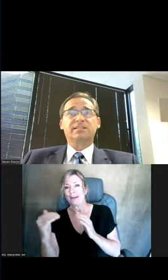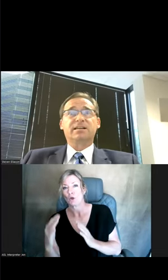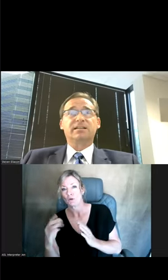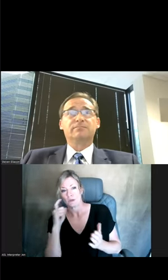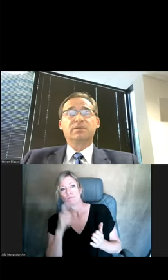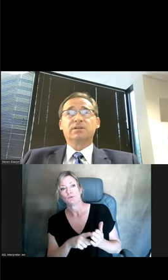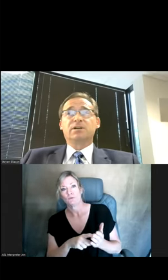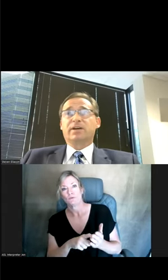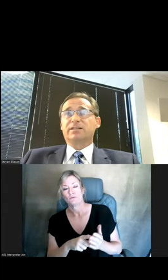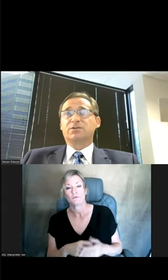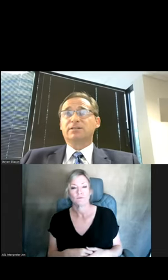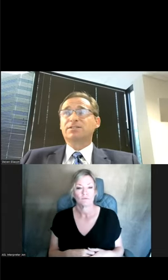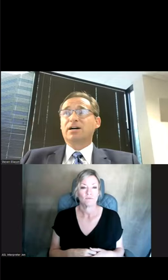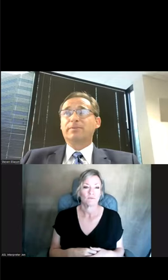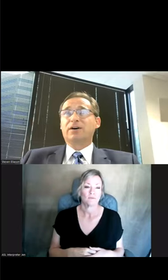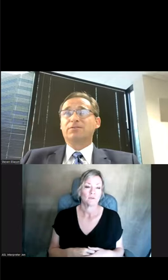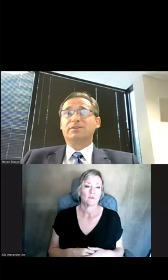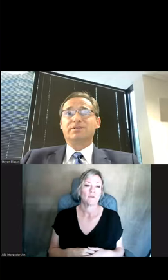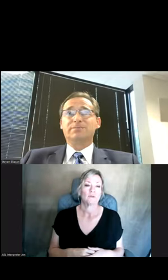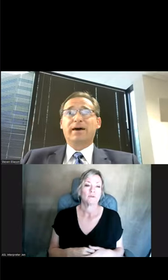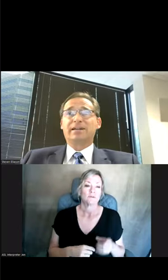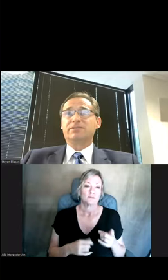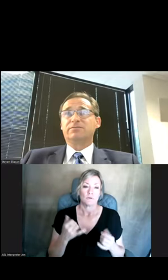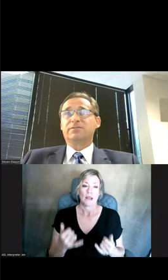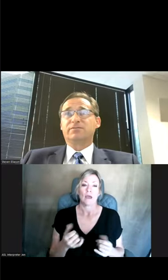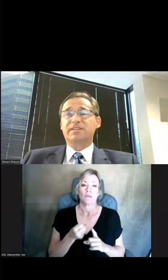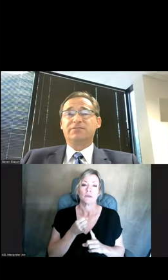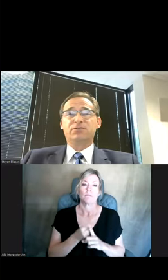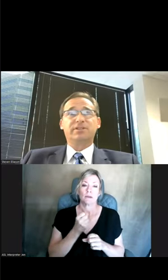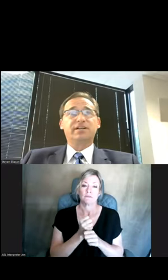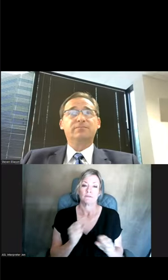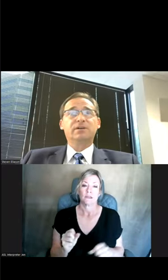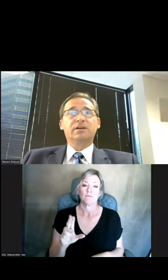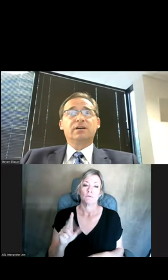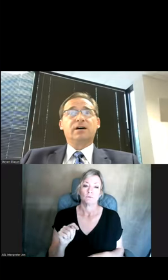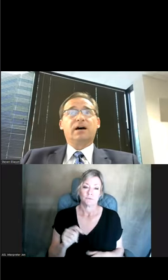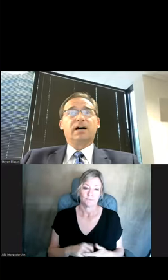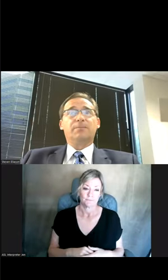Next slide. Okay, so let's talk about the impact of SafeUT.